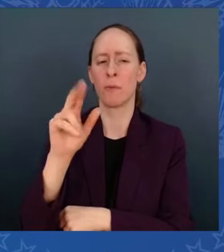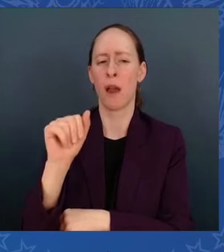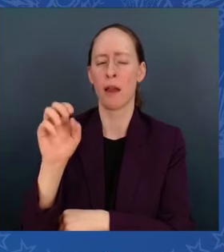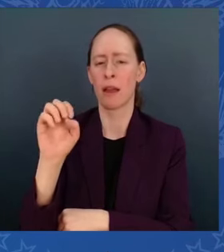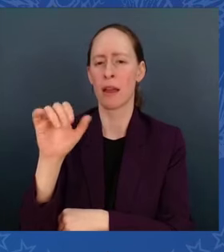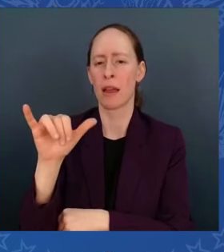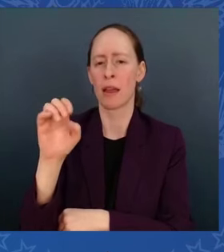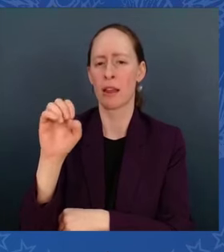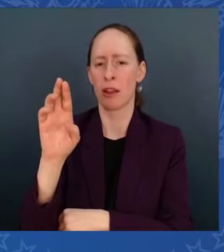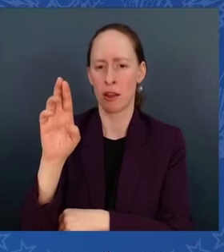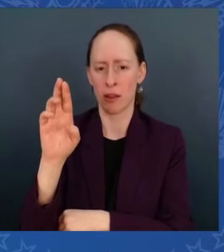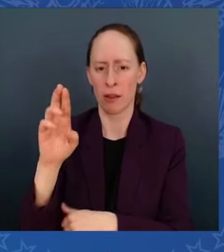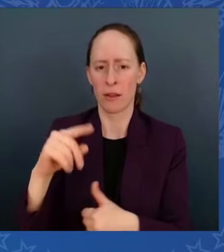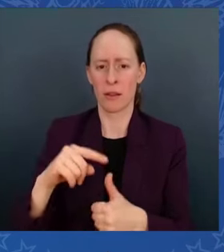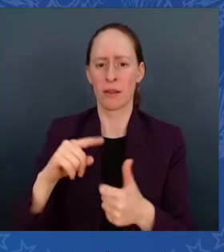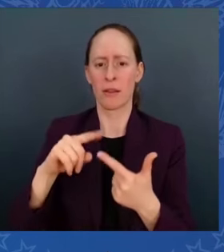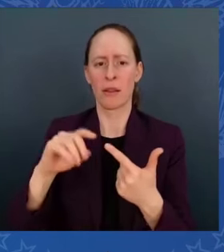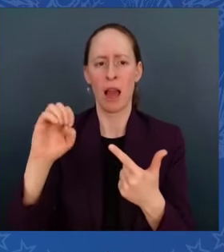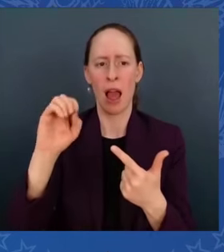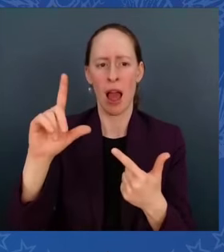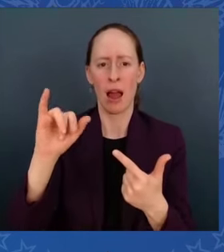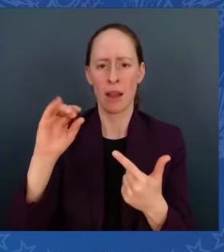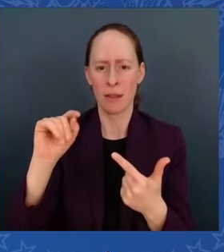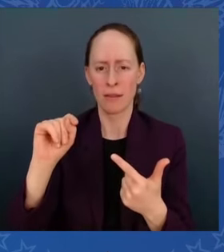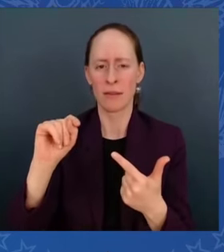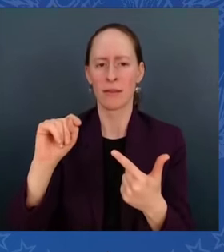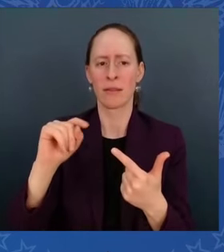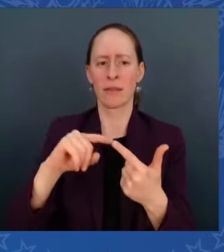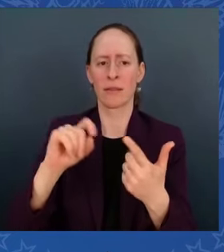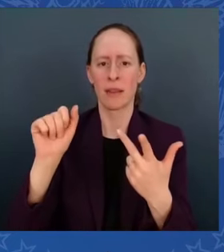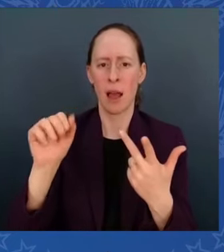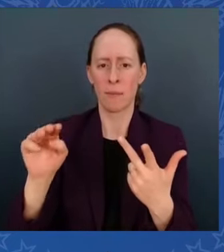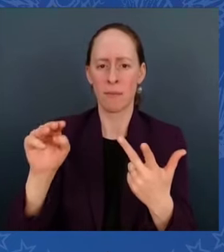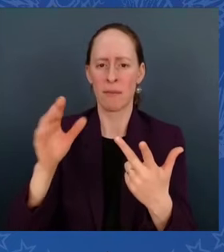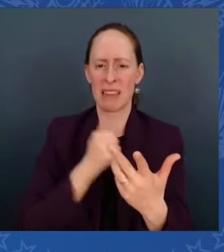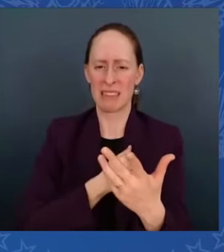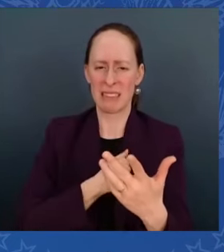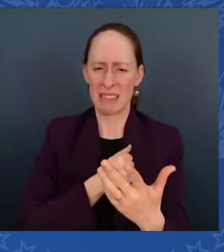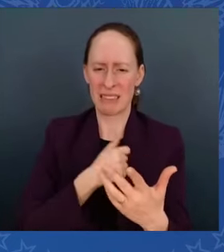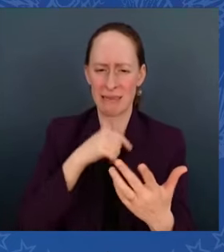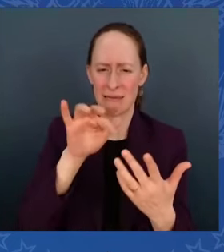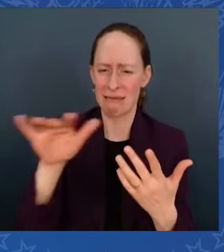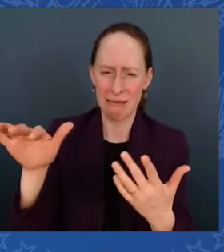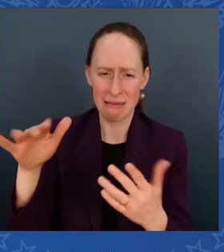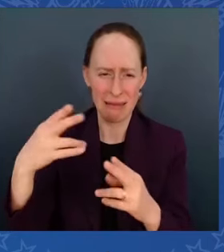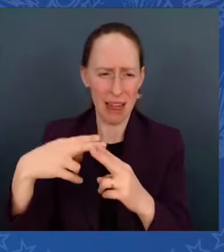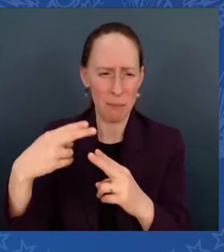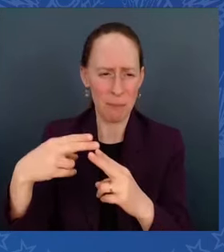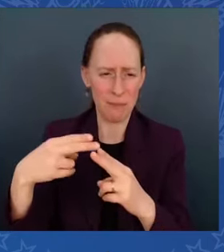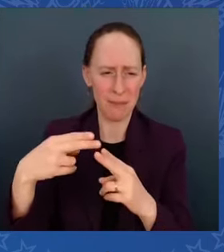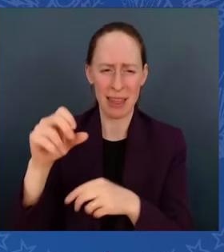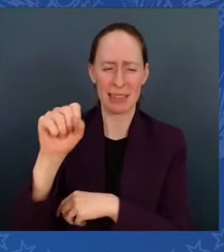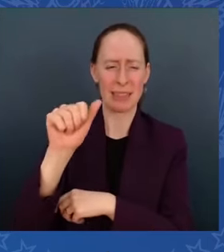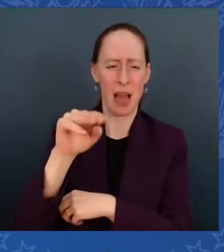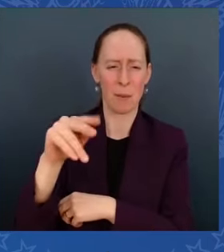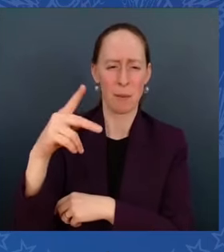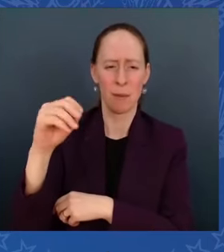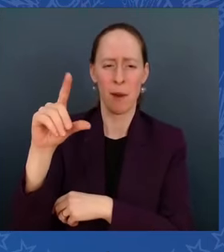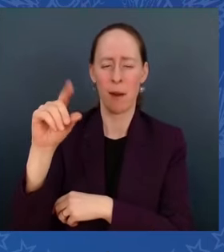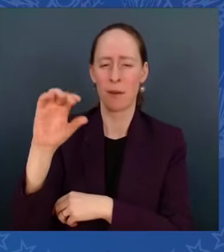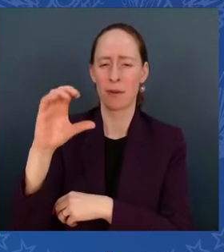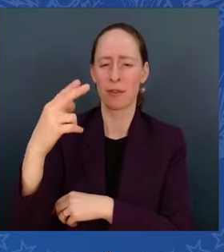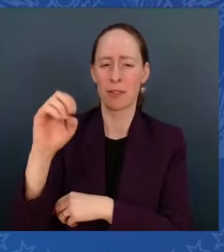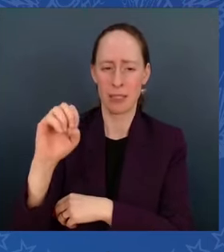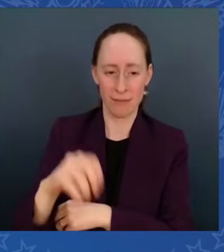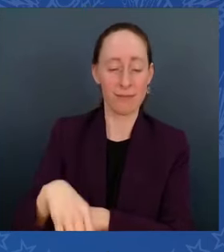Sam. And I just I'm going to mispronounce his name. Polisky. And Thomas Weeks. We pray for